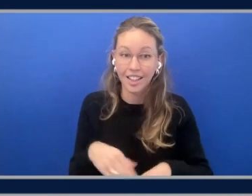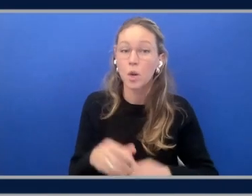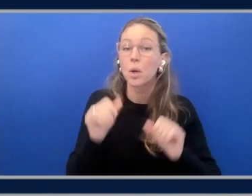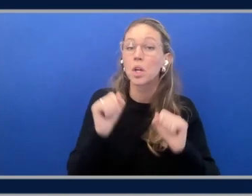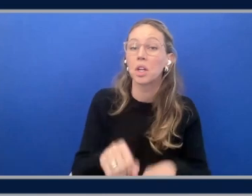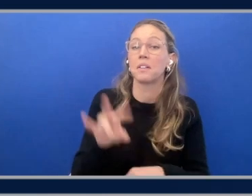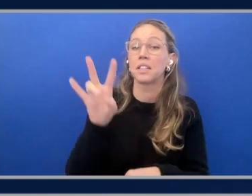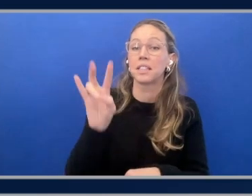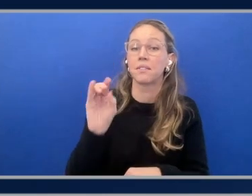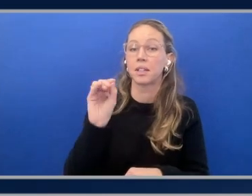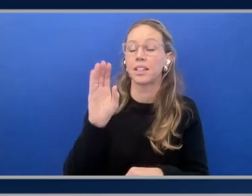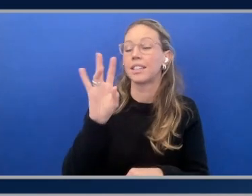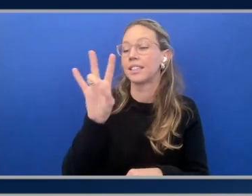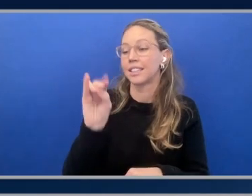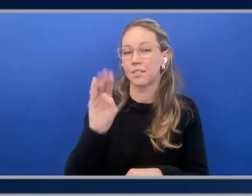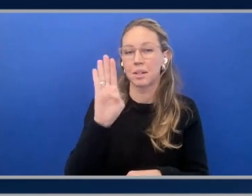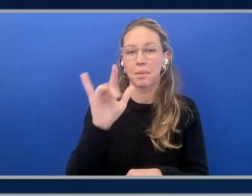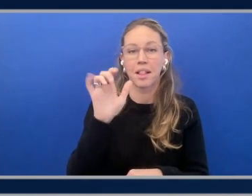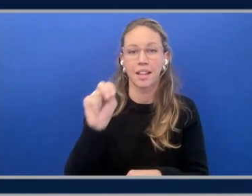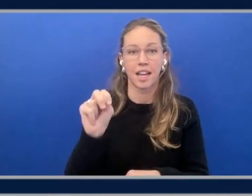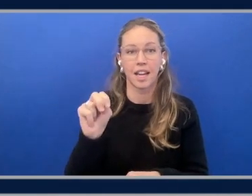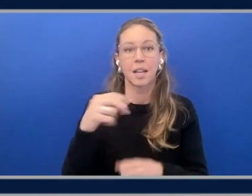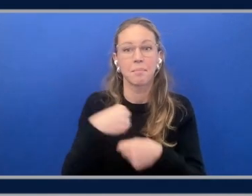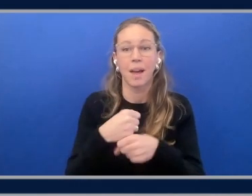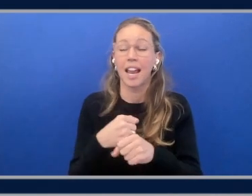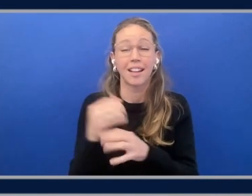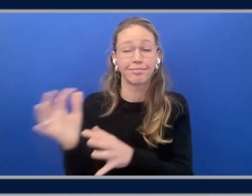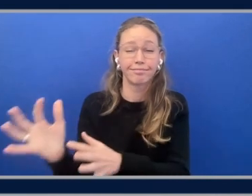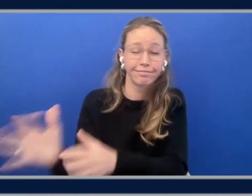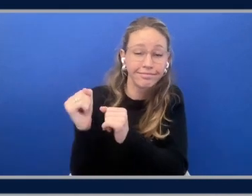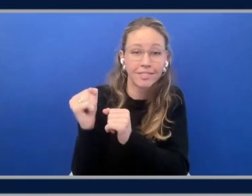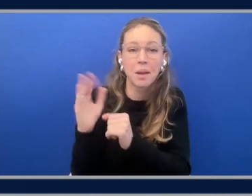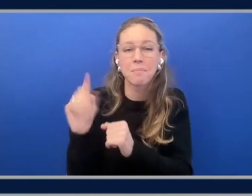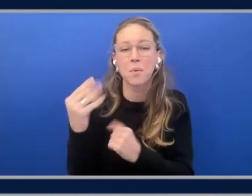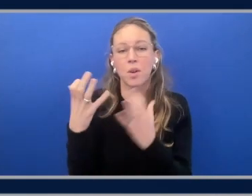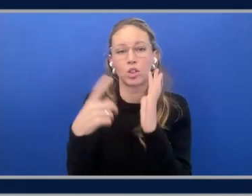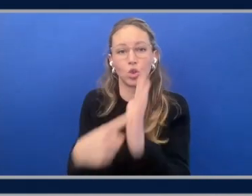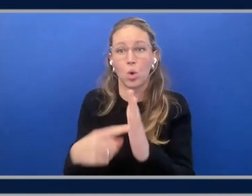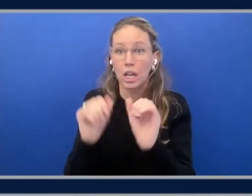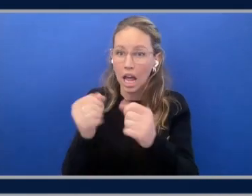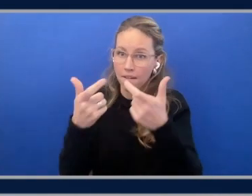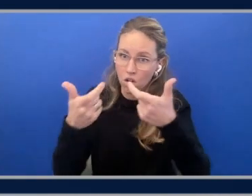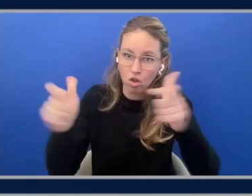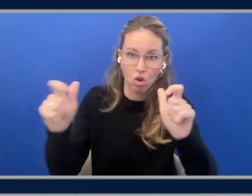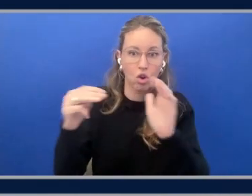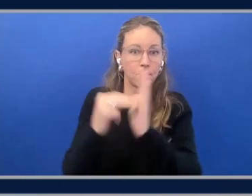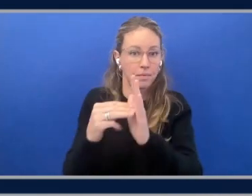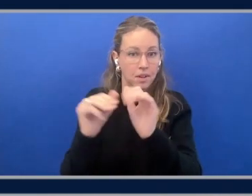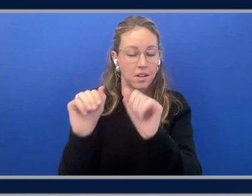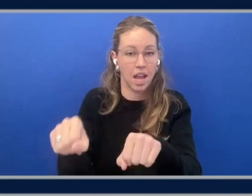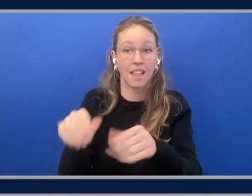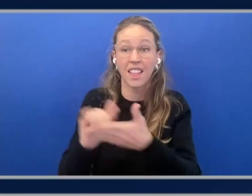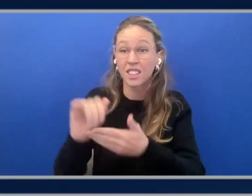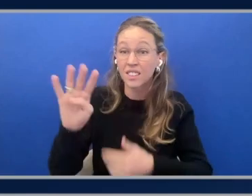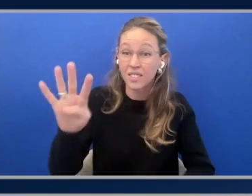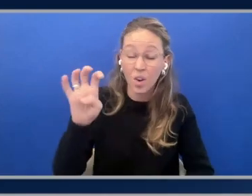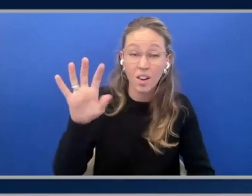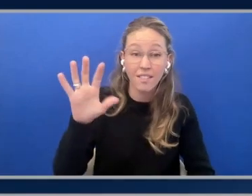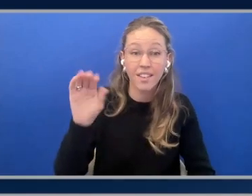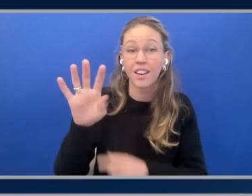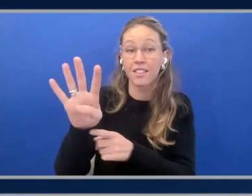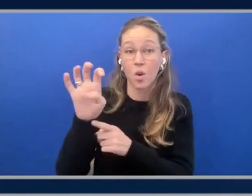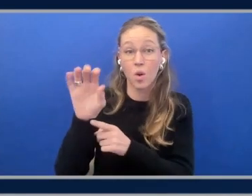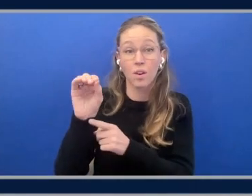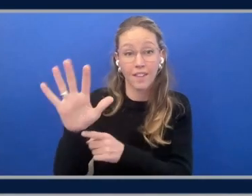-parameter on both sides and really made it scream, but we wanted to be able to show you we can host these very large models. This is 405